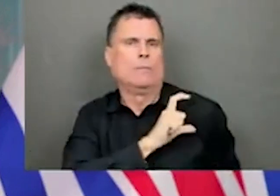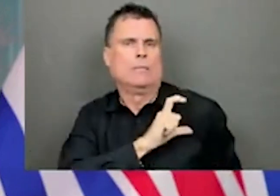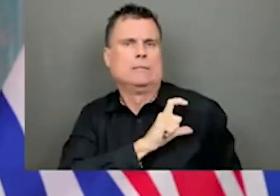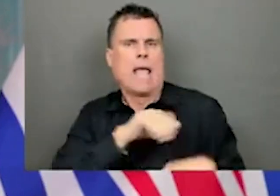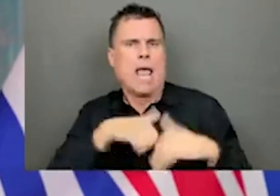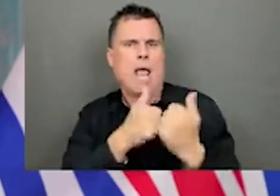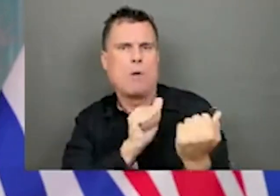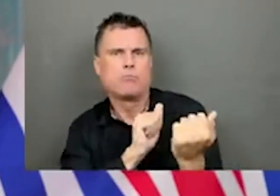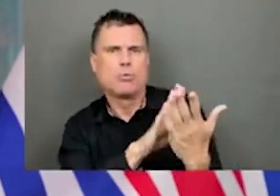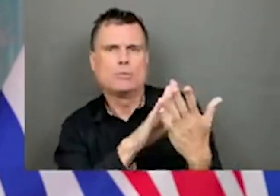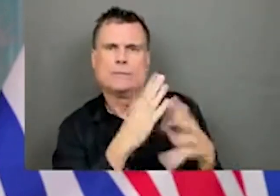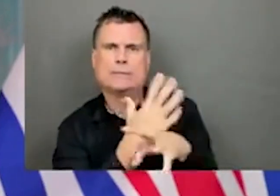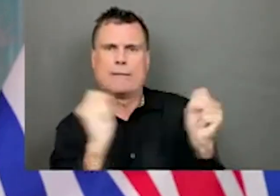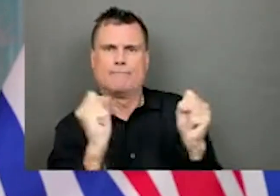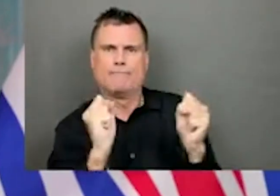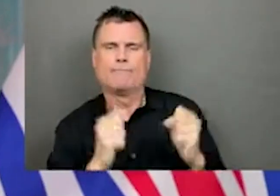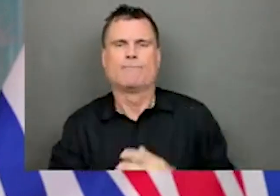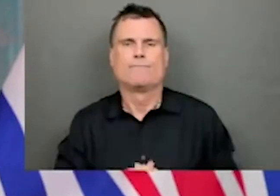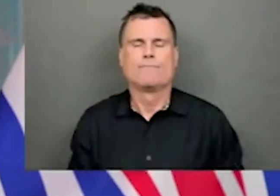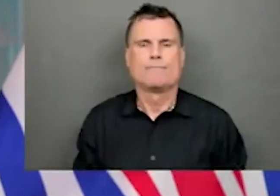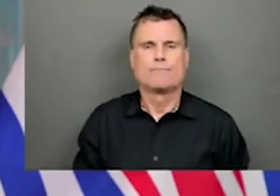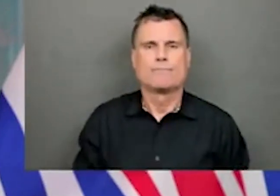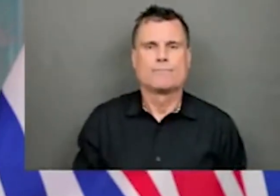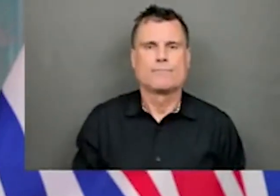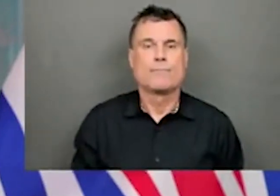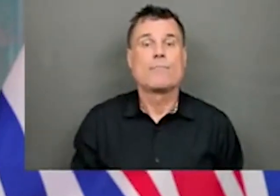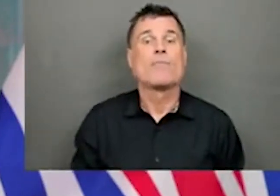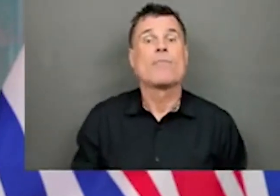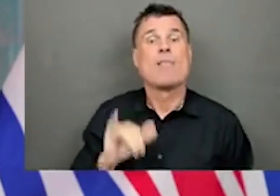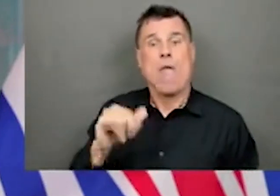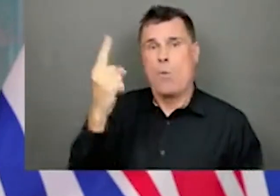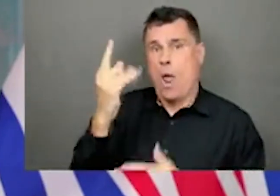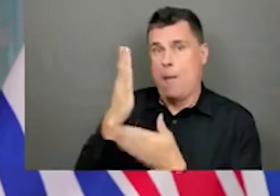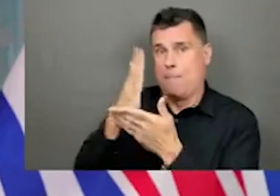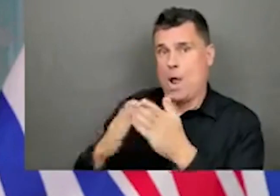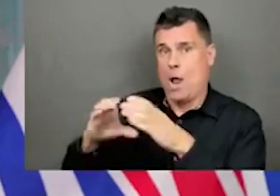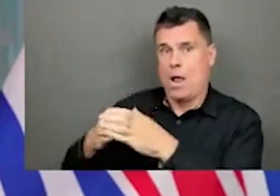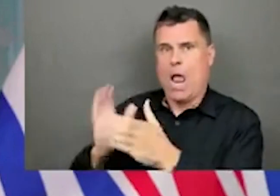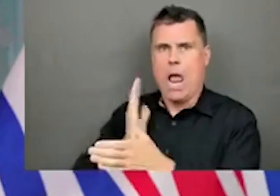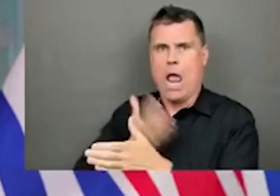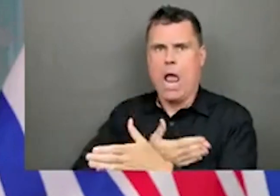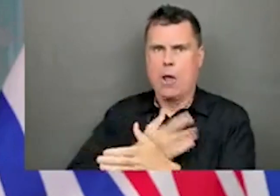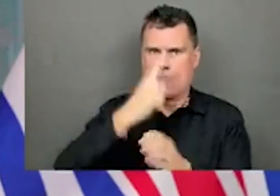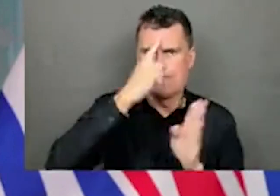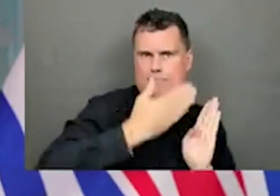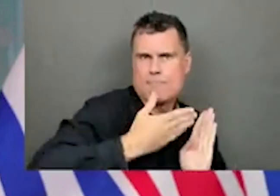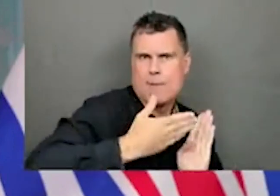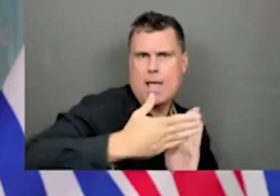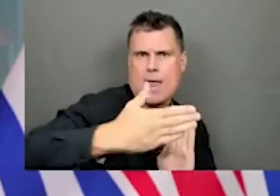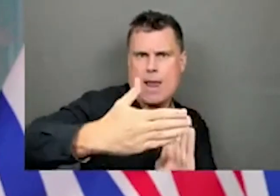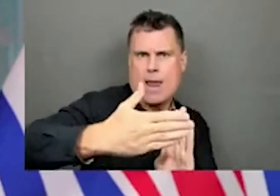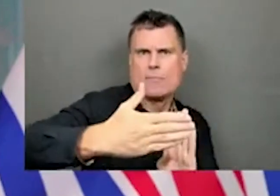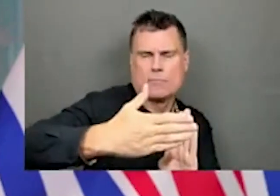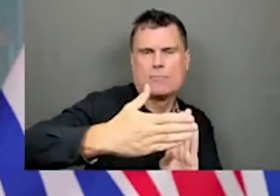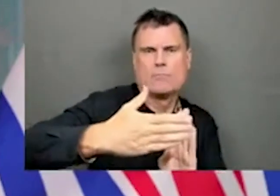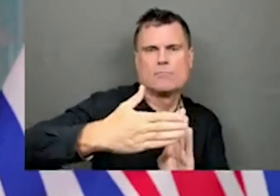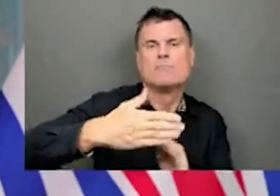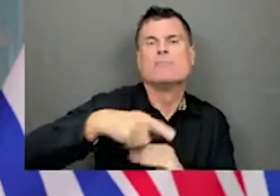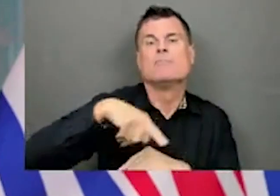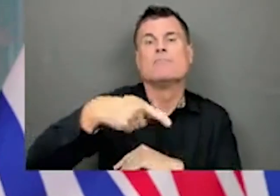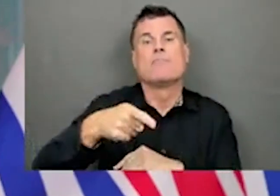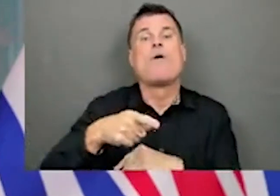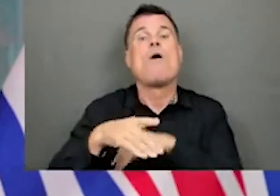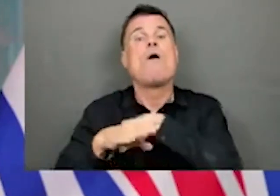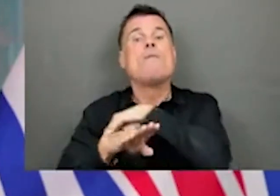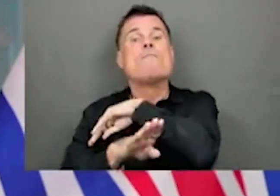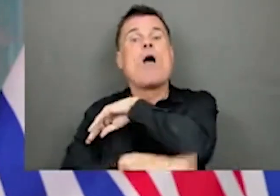The relational security initiative is just one part of the health human resources strategy announced September 29th. This strategy puts people